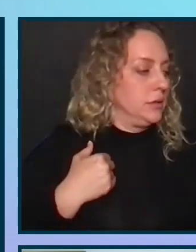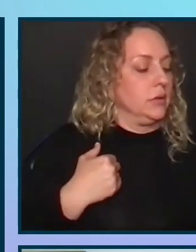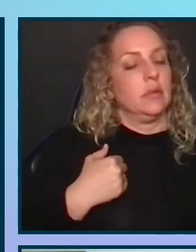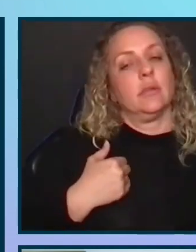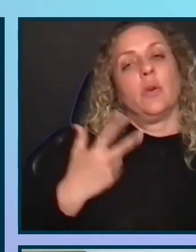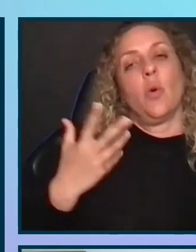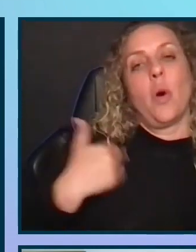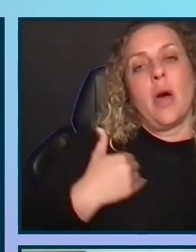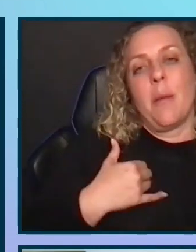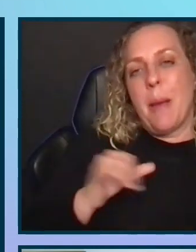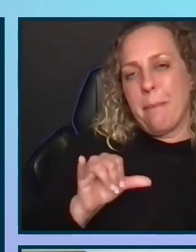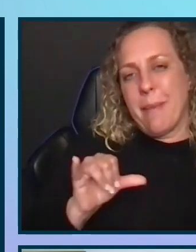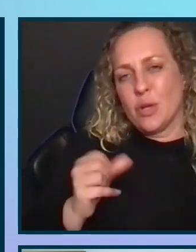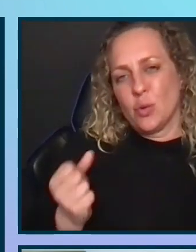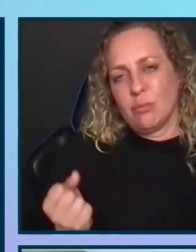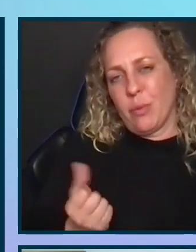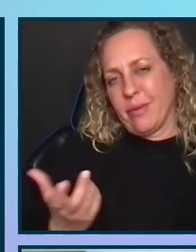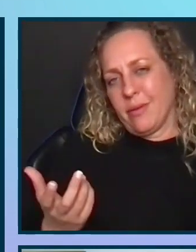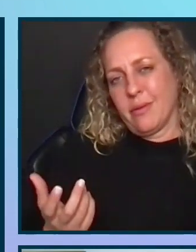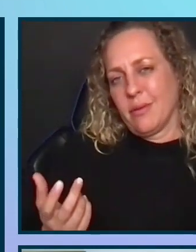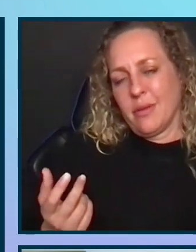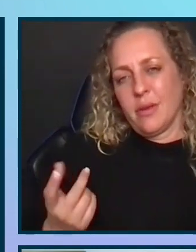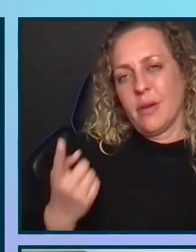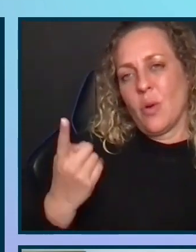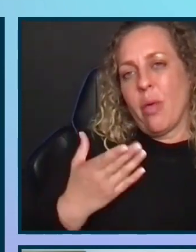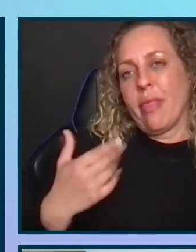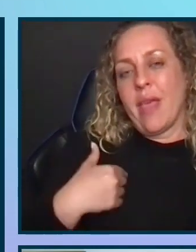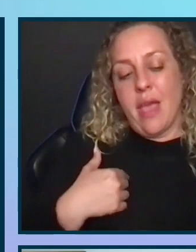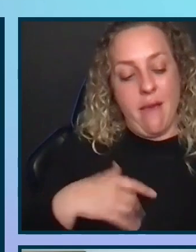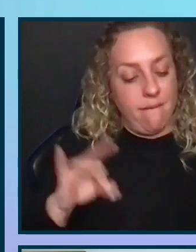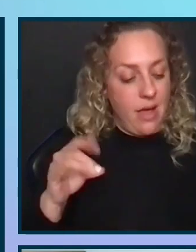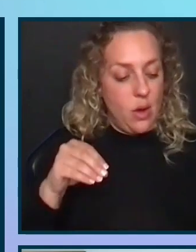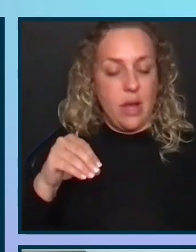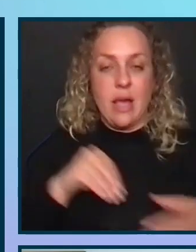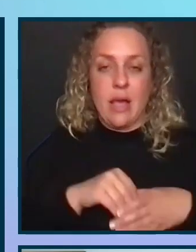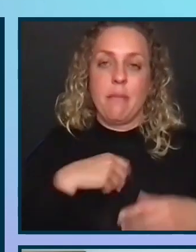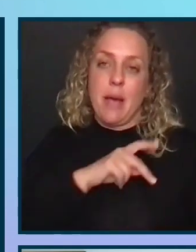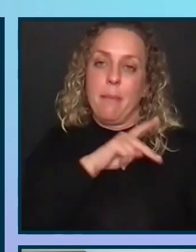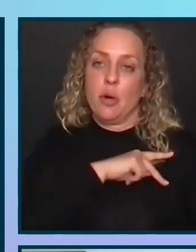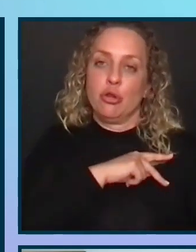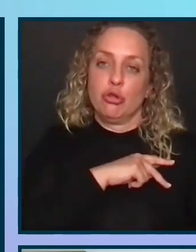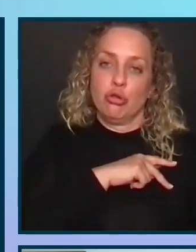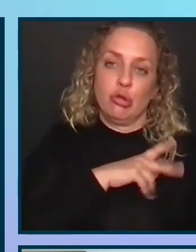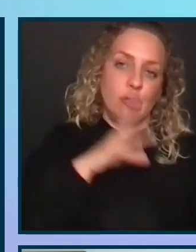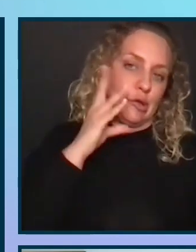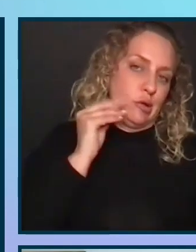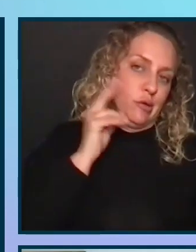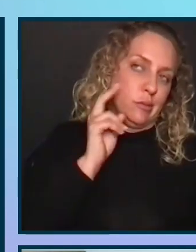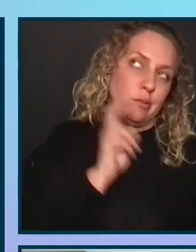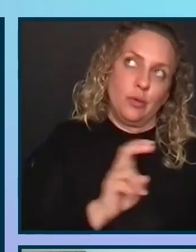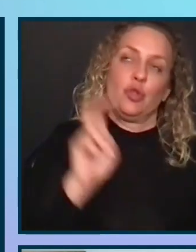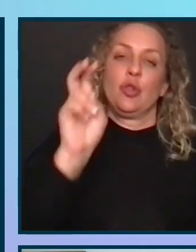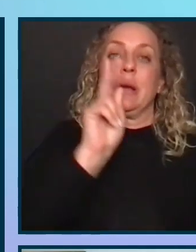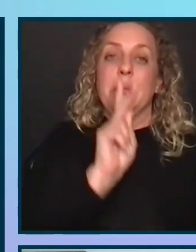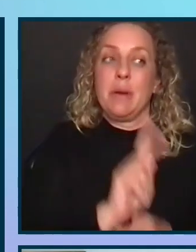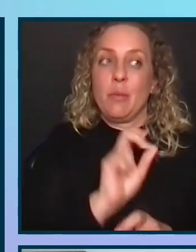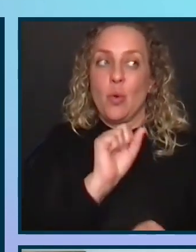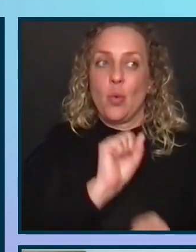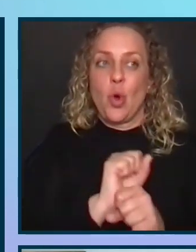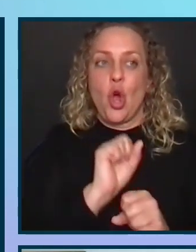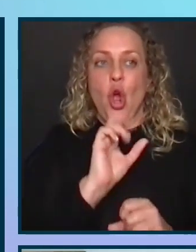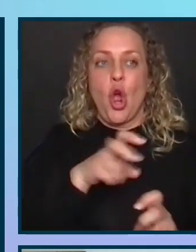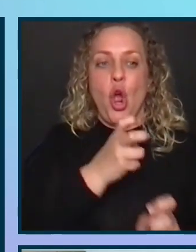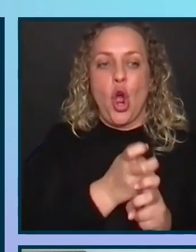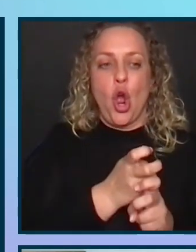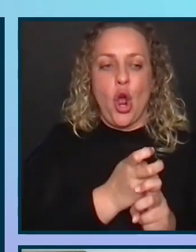What am I measuring with accessibility? One thing I've found in my personal journey is people work hard on what they're